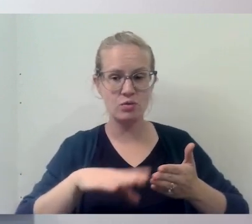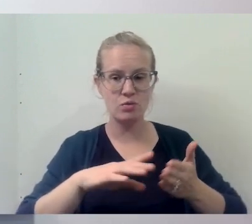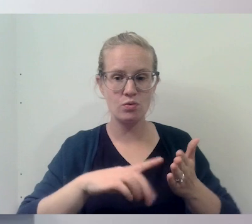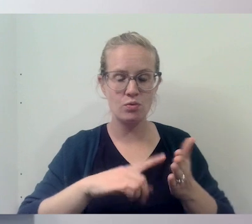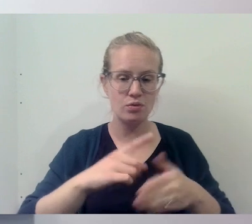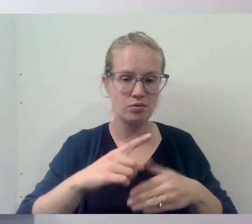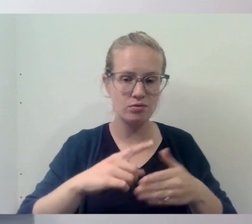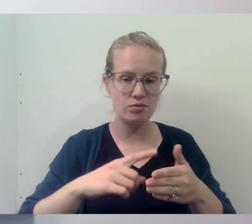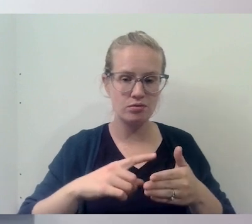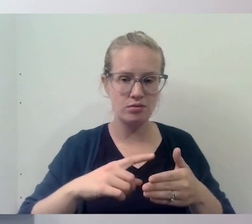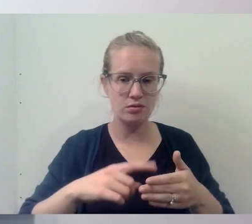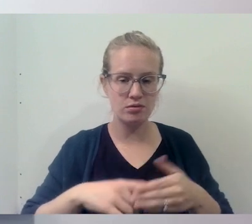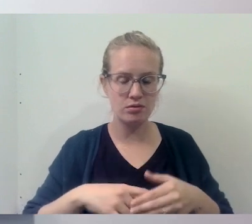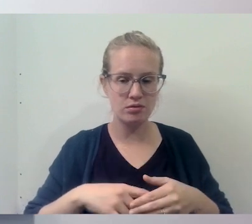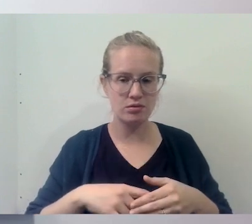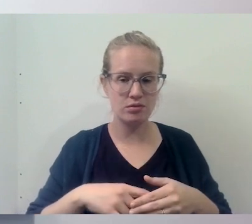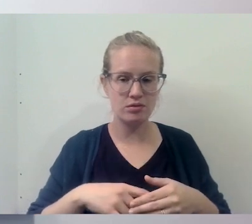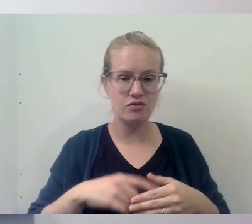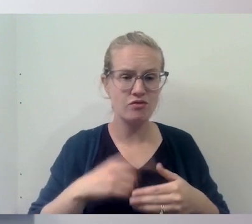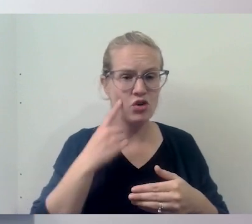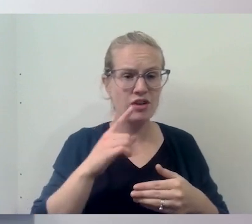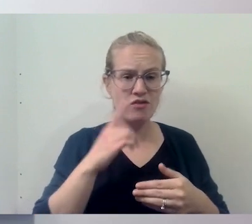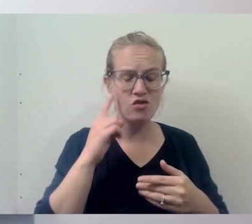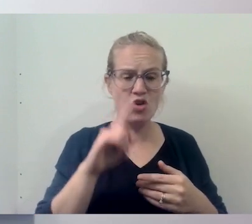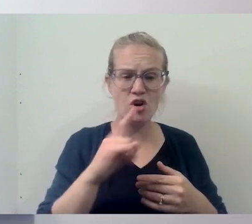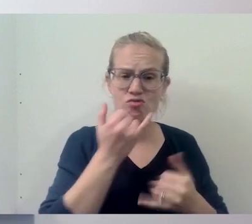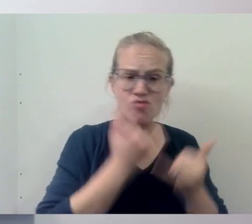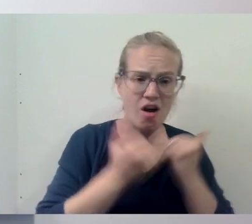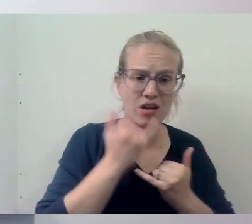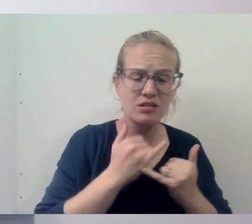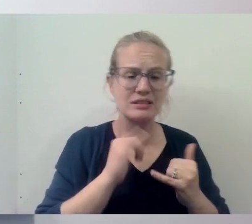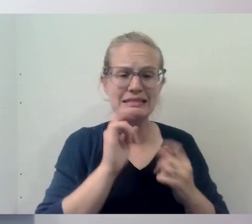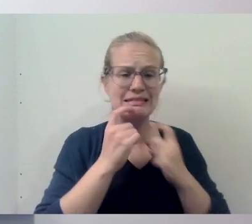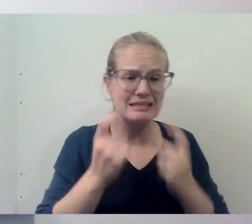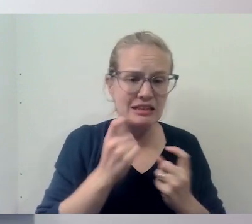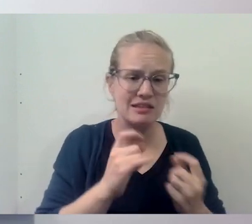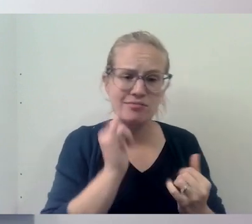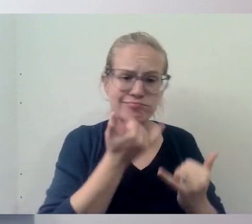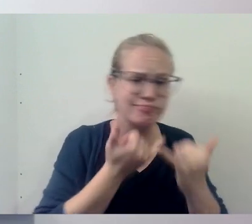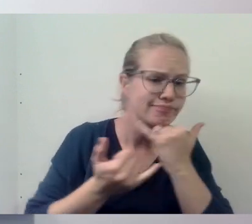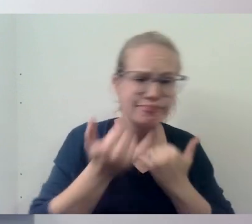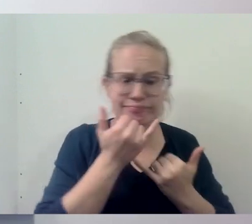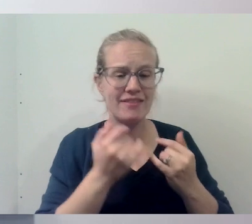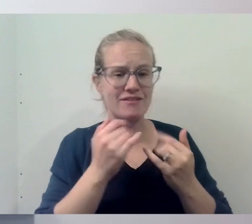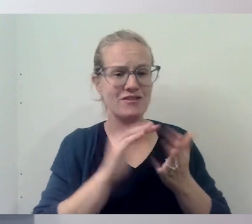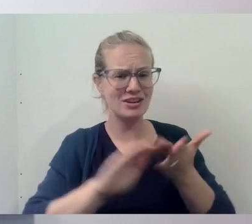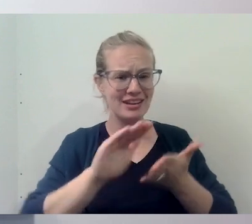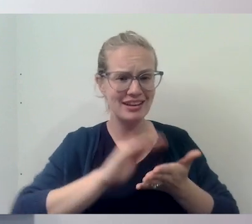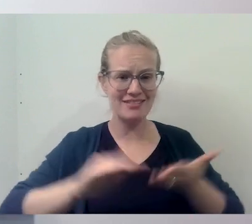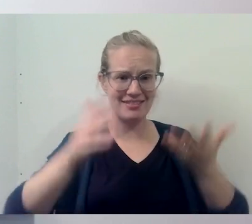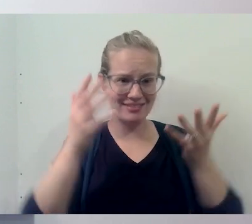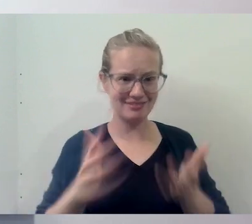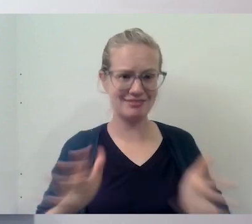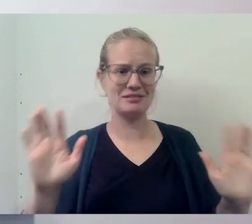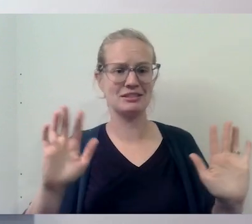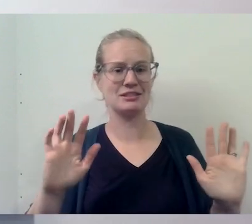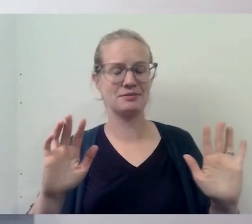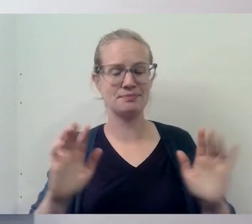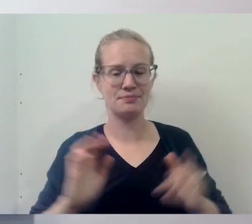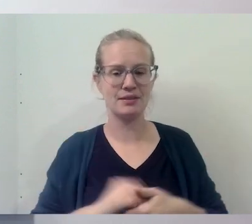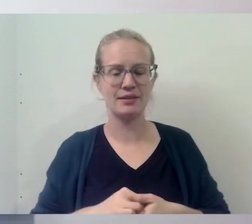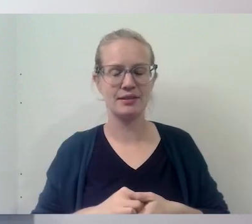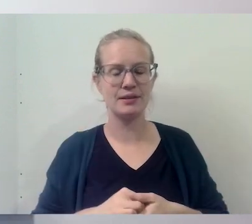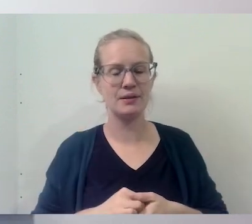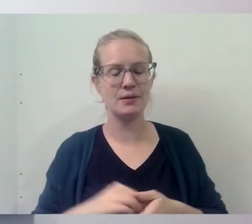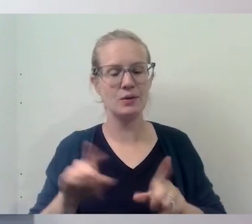forgiven one's sins, forgiven one's mistakes. And, and, and, and like